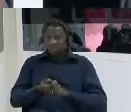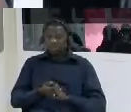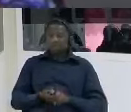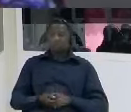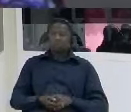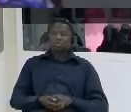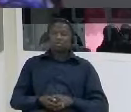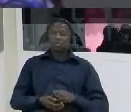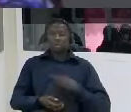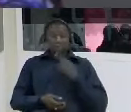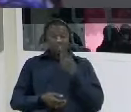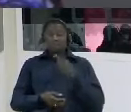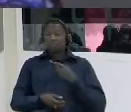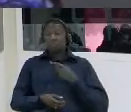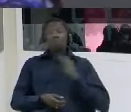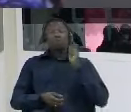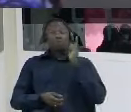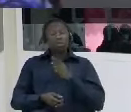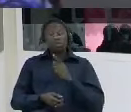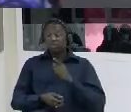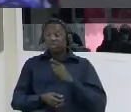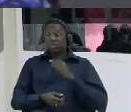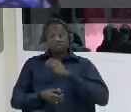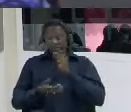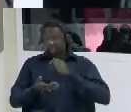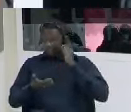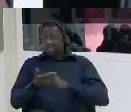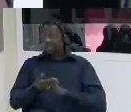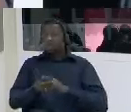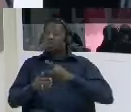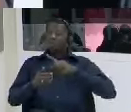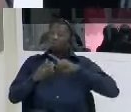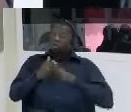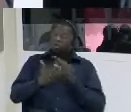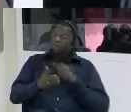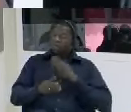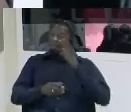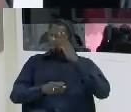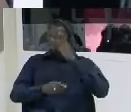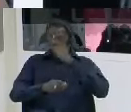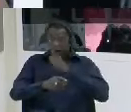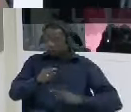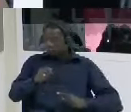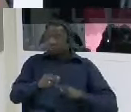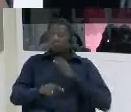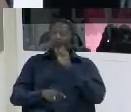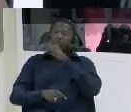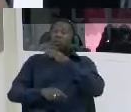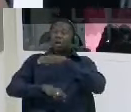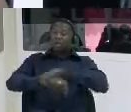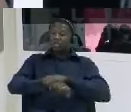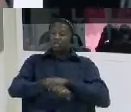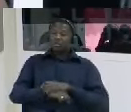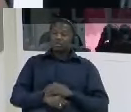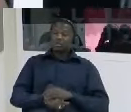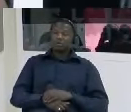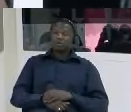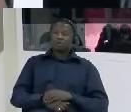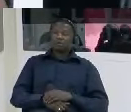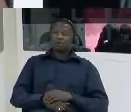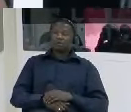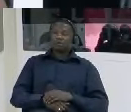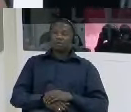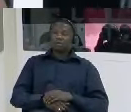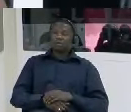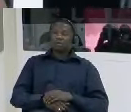hand it was having his bayonet then i refused to sign the statement he just take the binder and